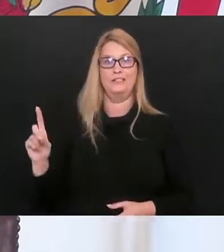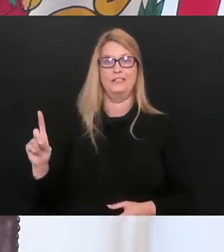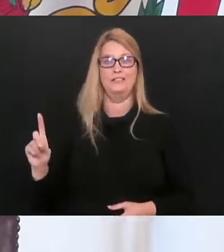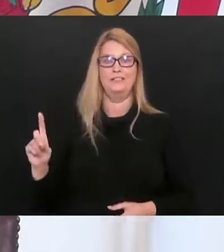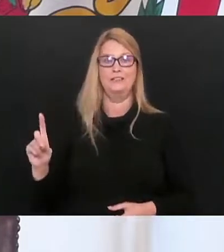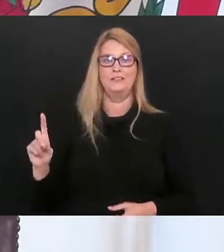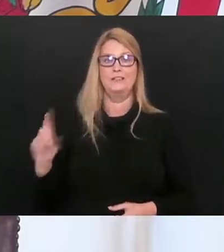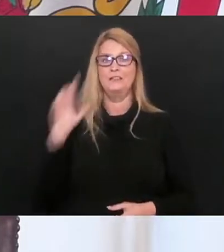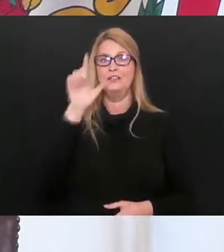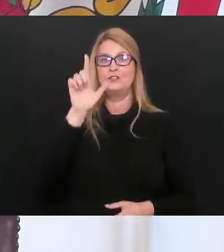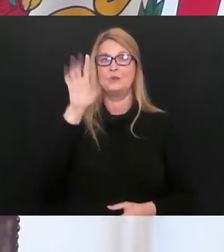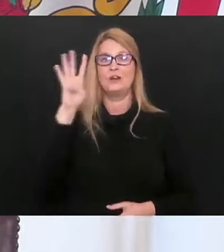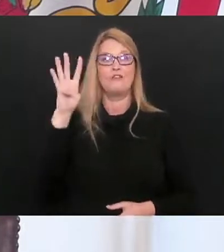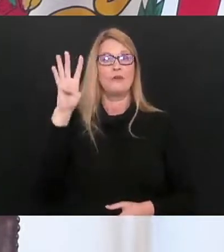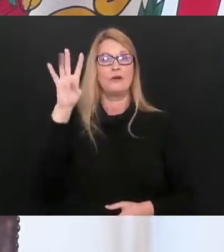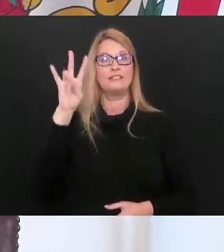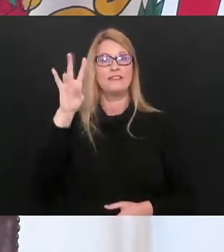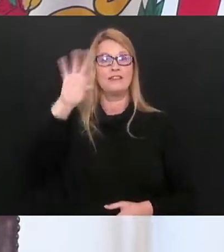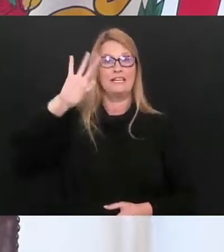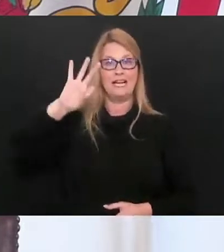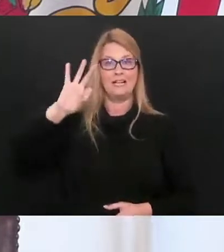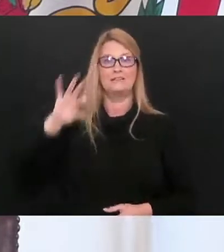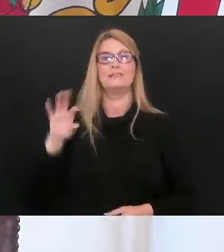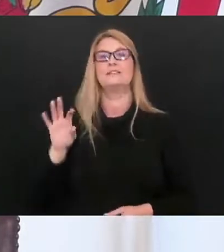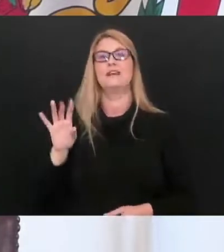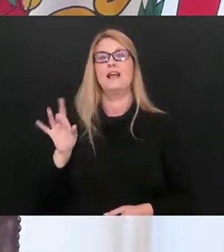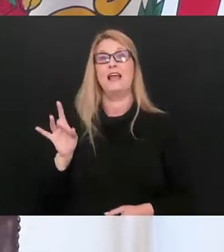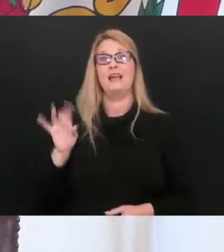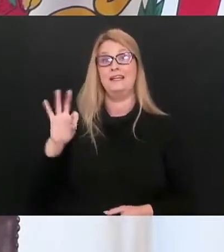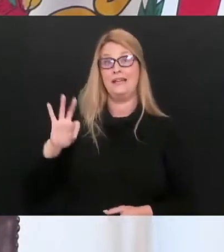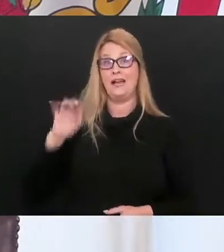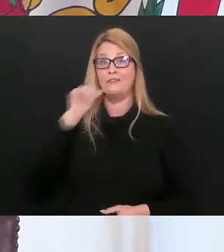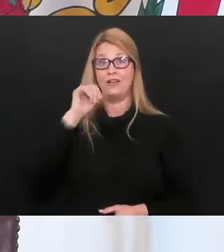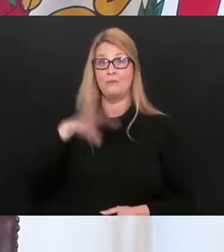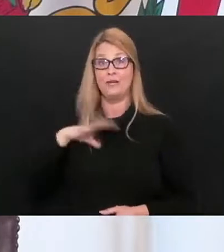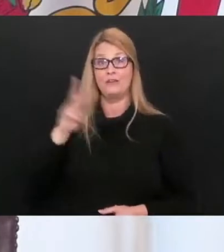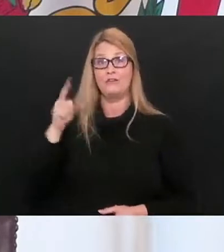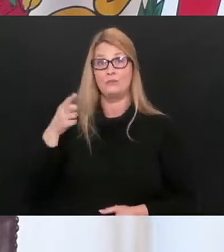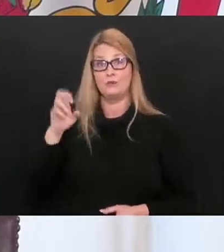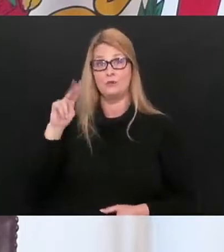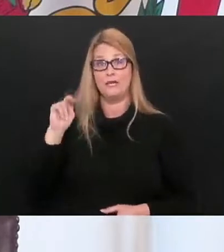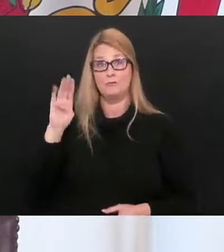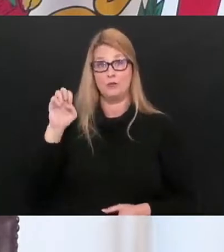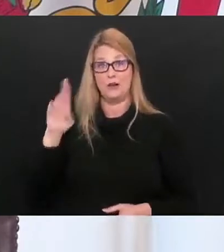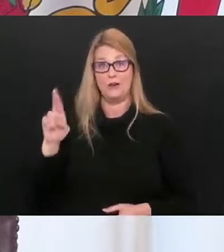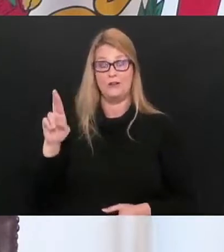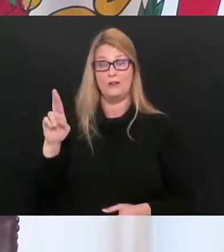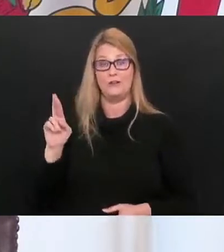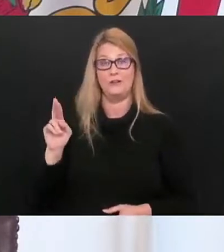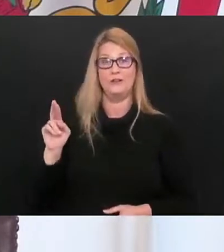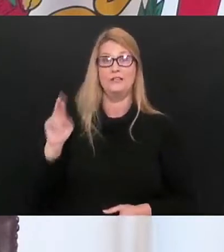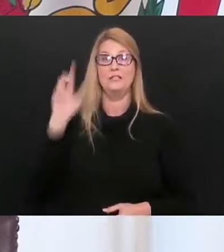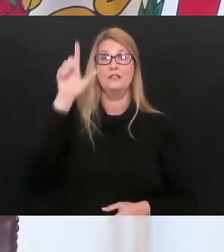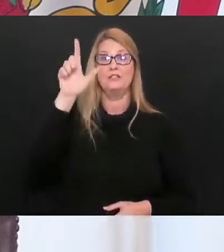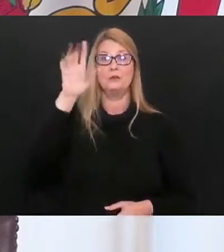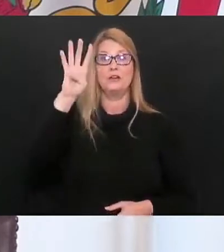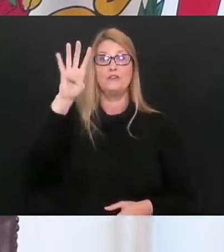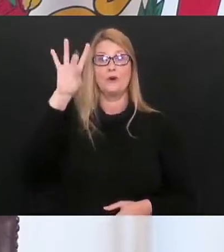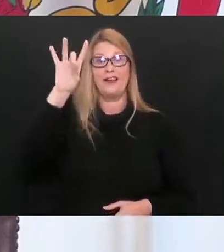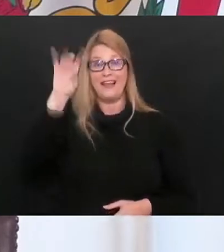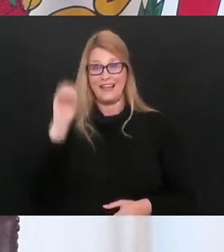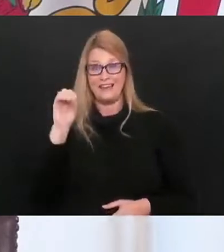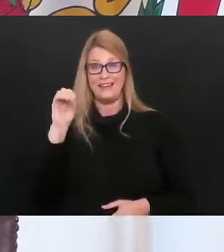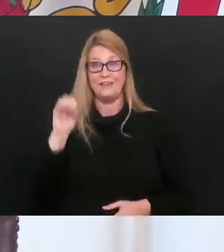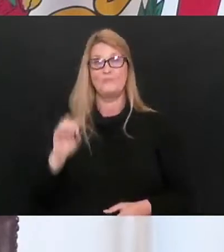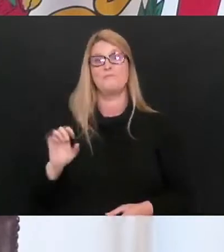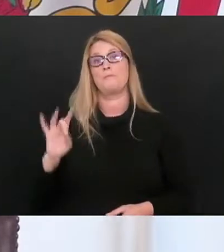Our 2,479th death is an 89-year-old female from Greenberg County. Our 2,488th